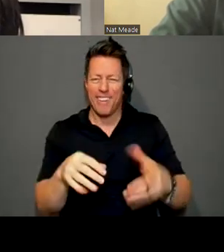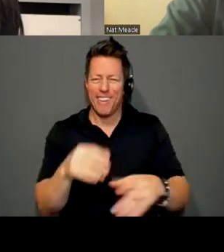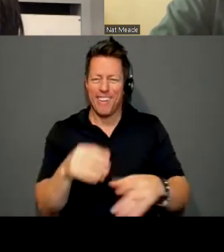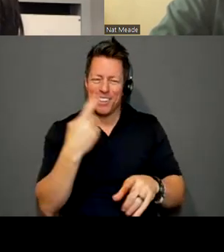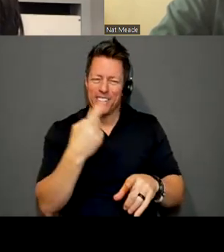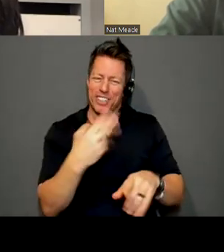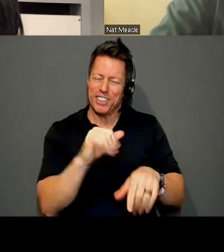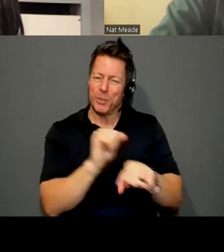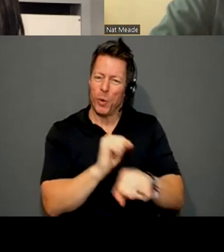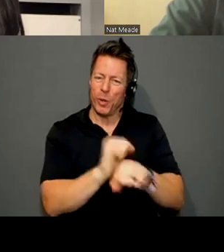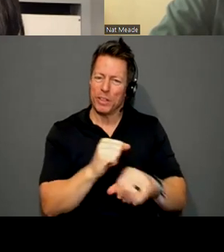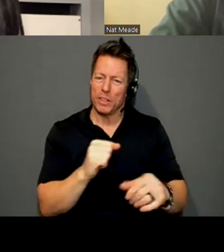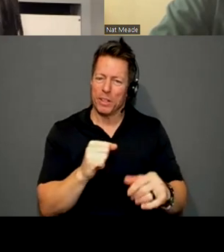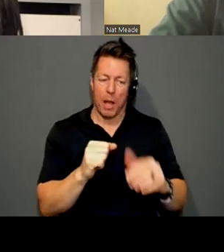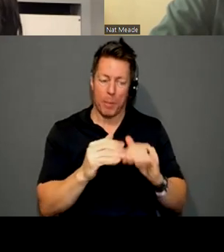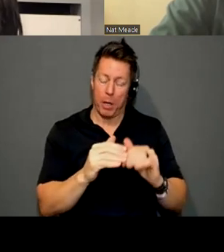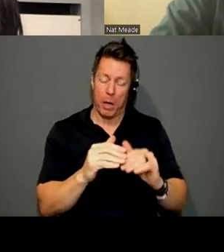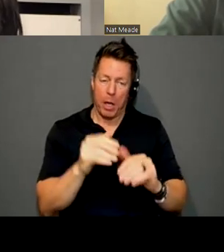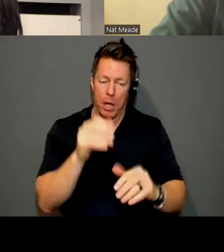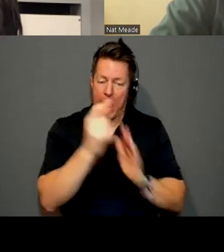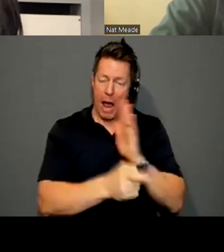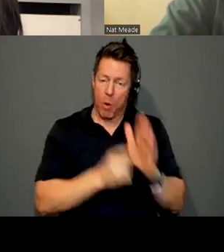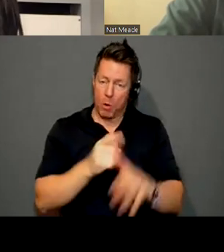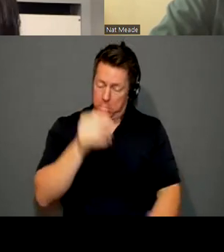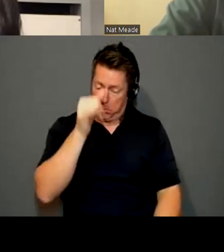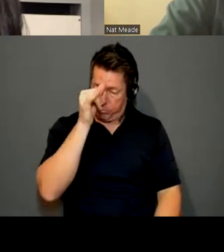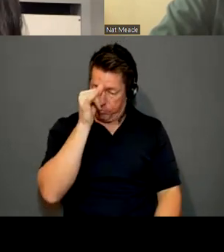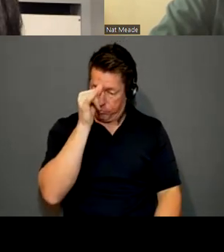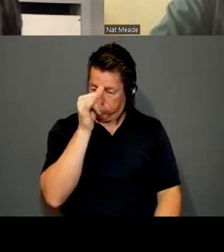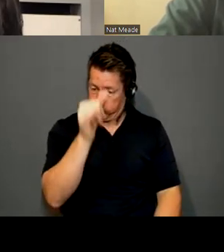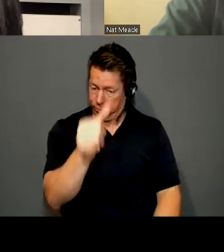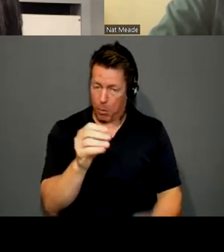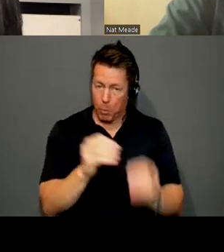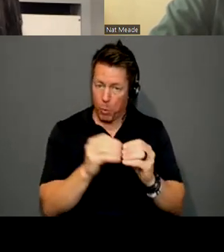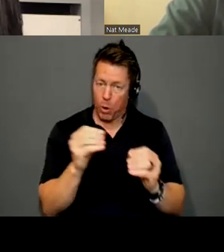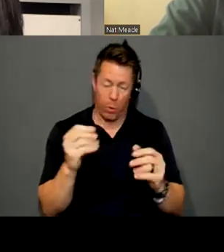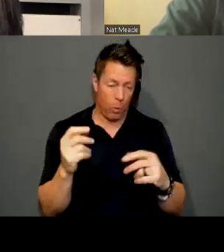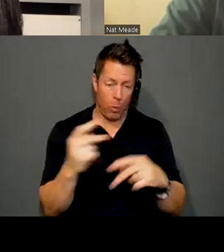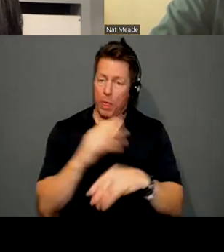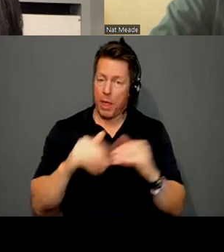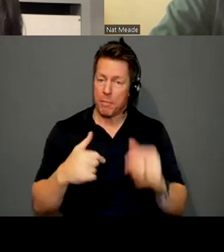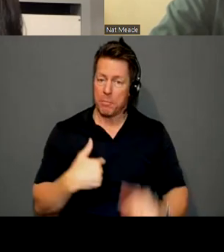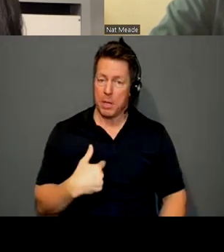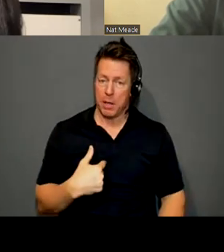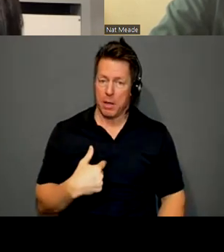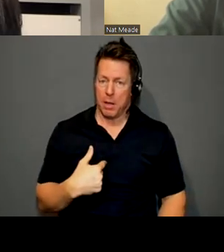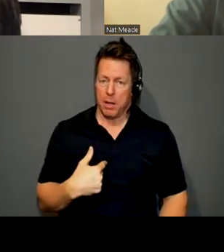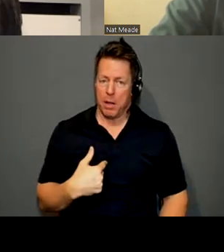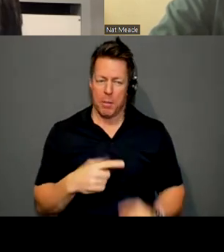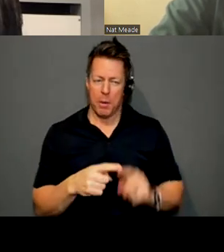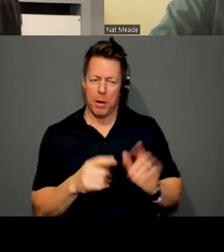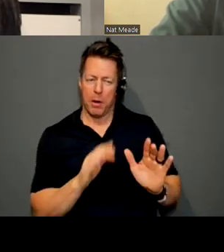way longer hours and way harder than I do, but will never, ever even be recognized.